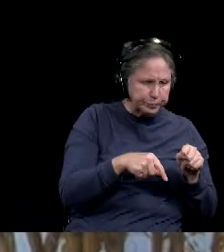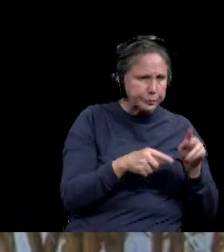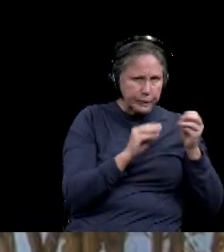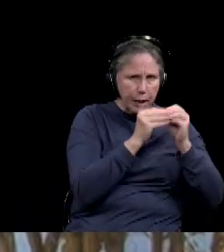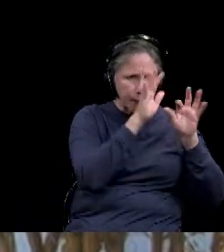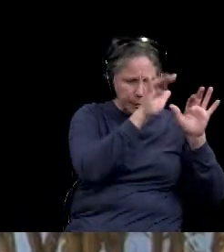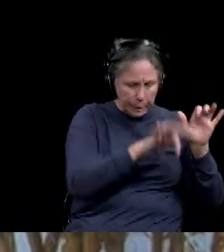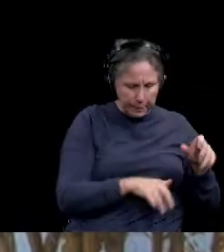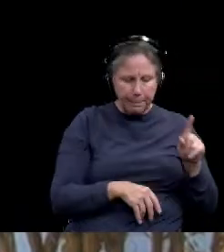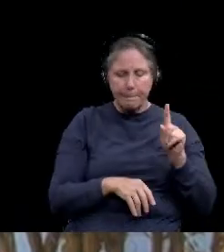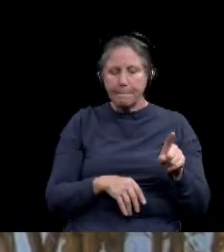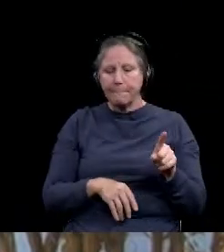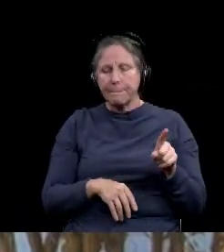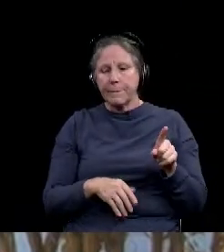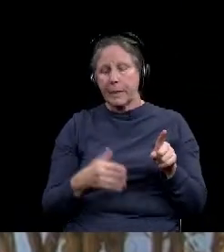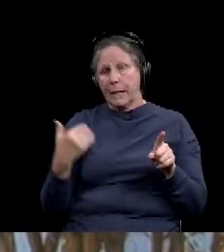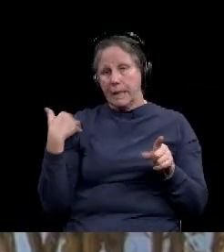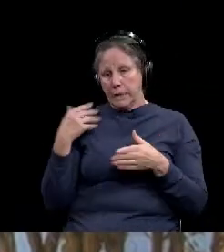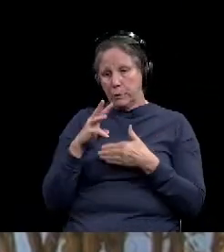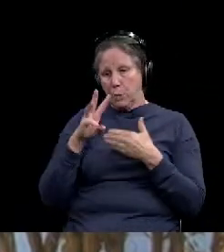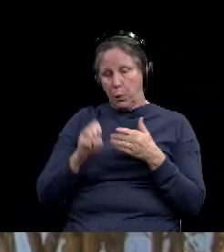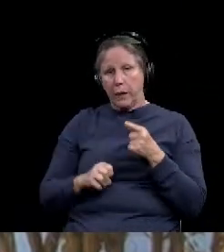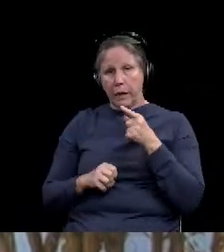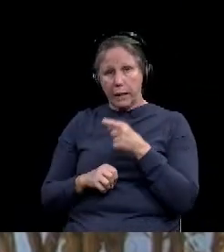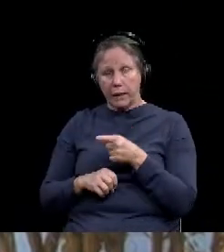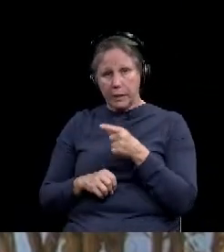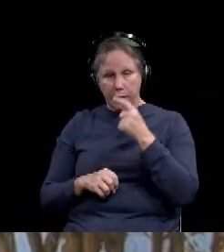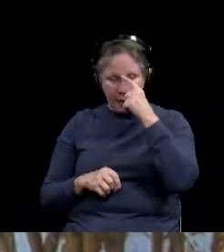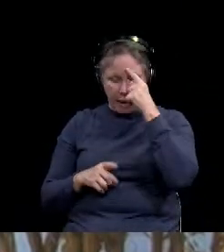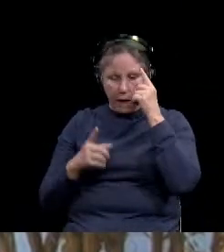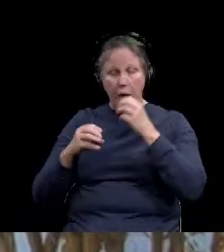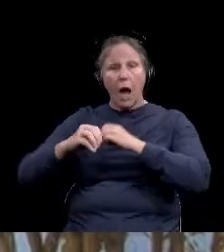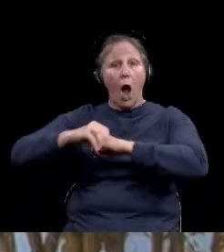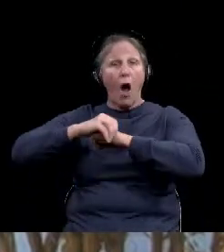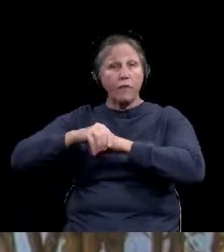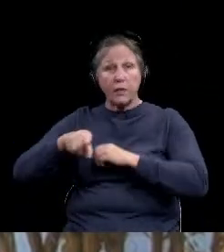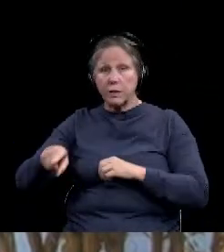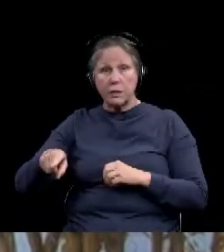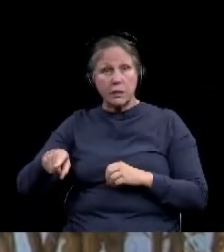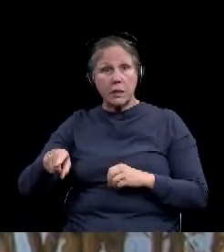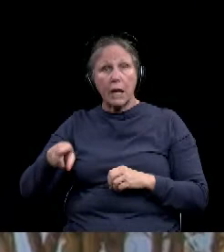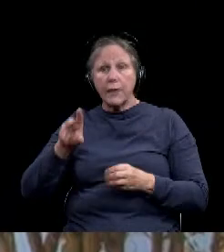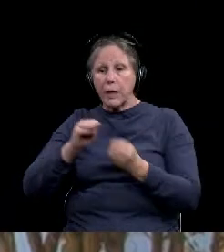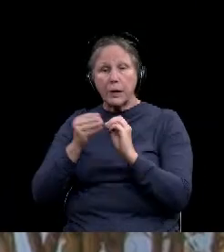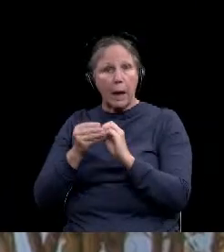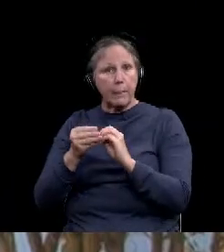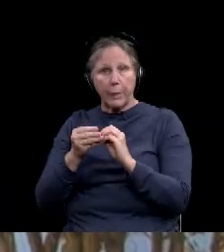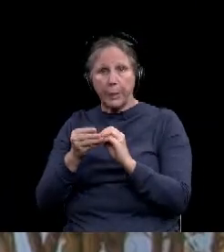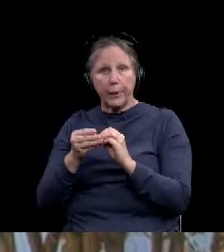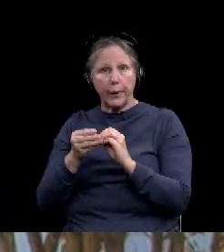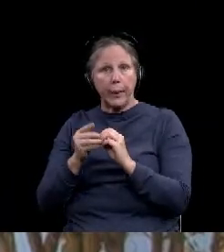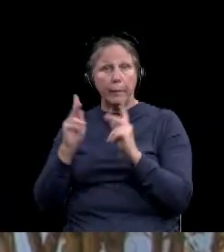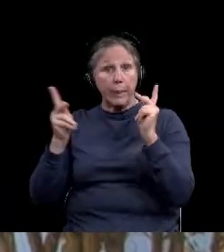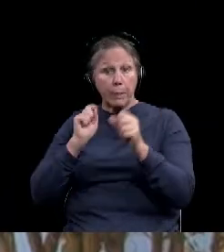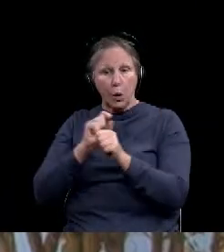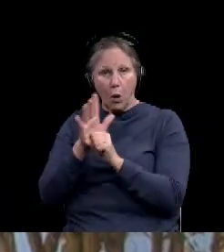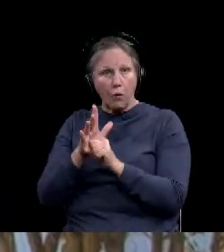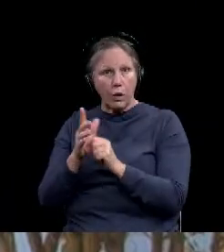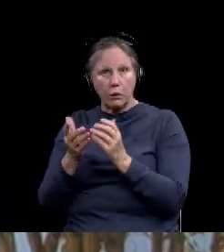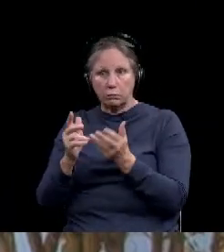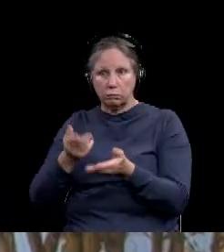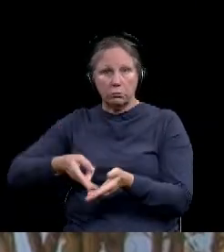come out now over the weekend that it was actually the offensive line that didn't have a sufficient number of players available.